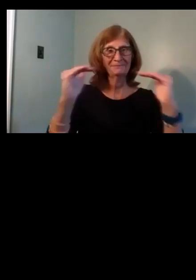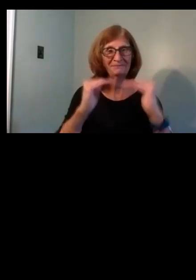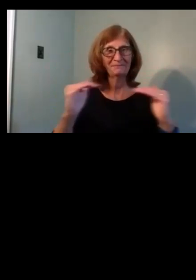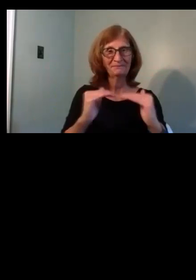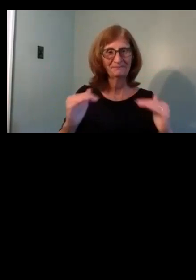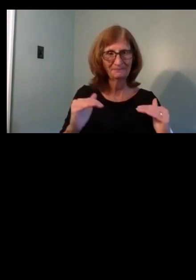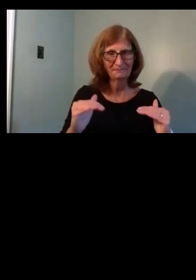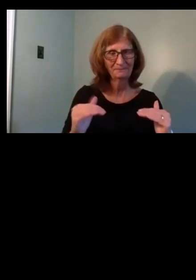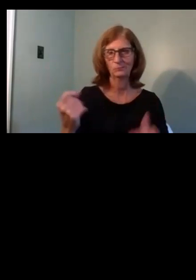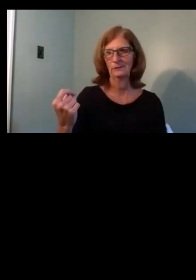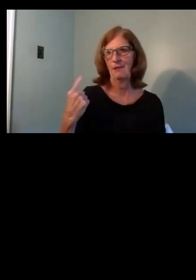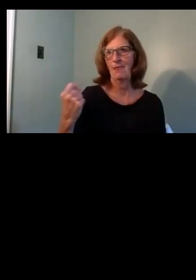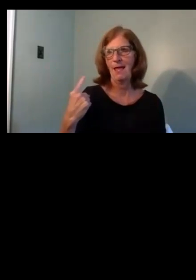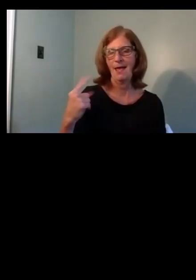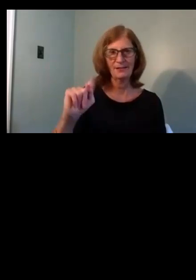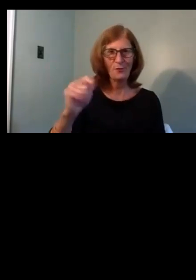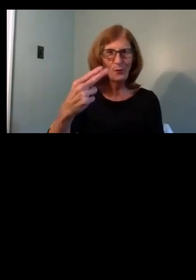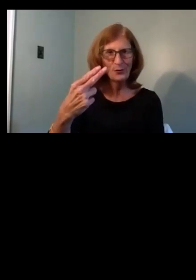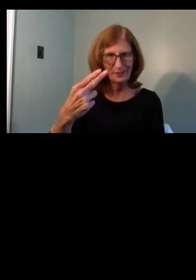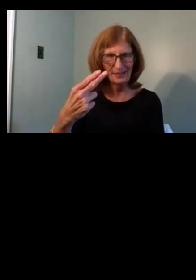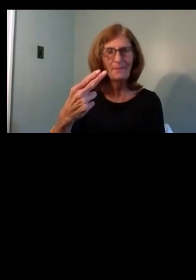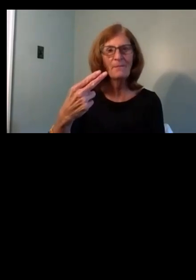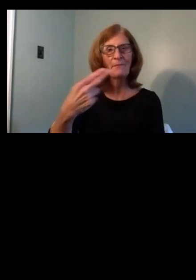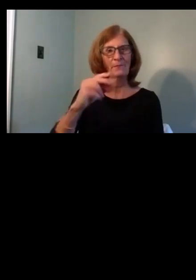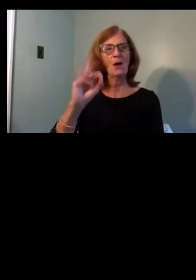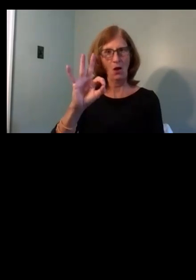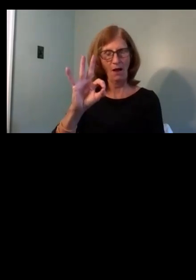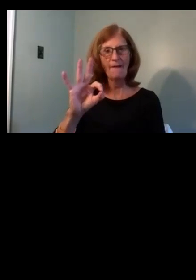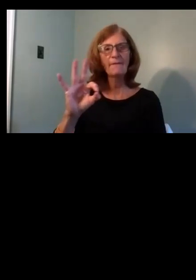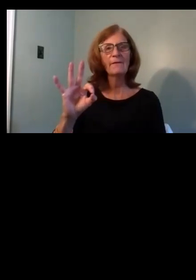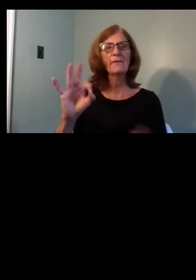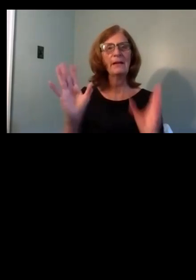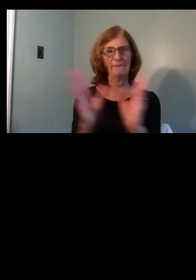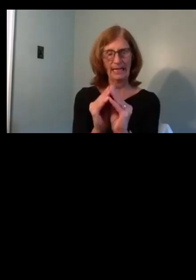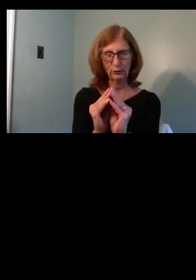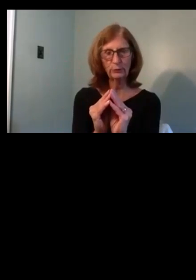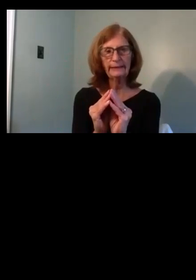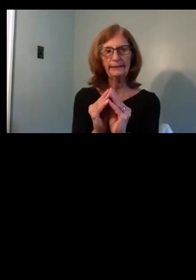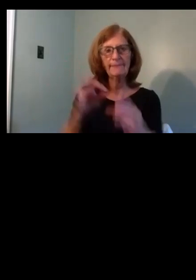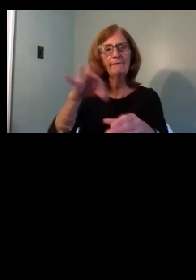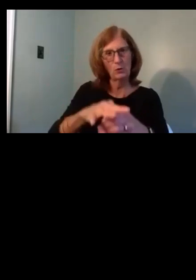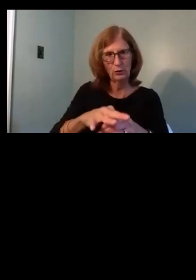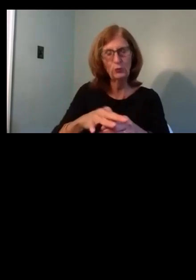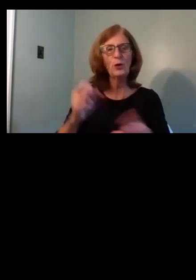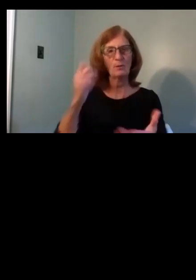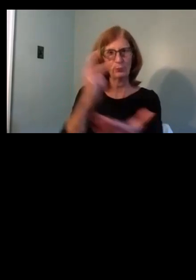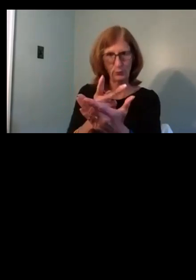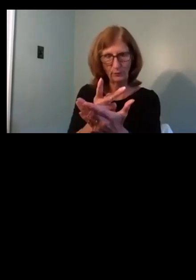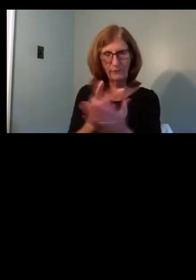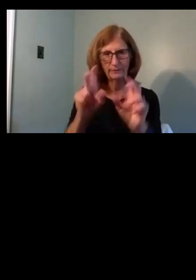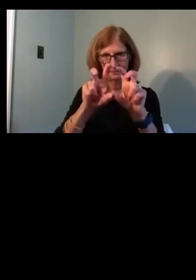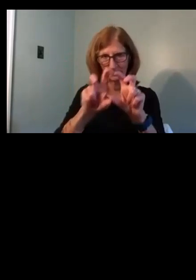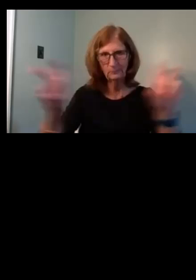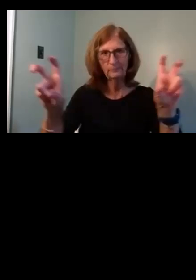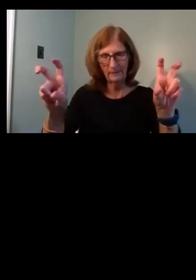last Thursday, we, the Hoff Advisory, uh, voted to approve the allocation plan that we're